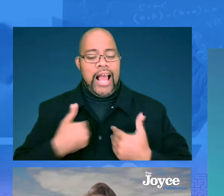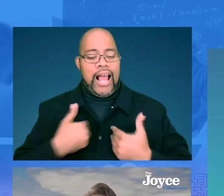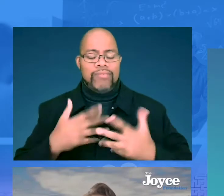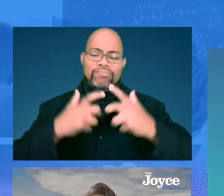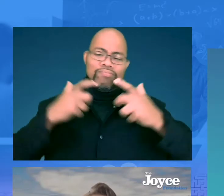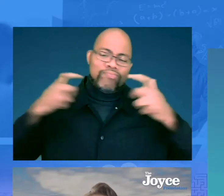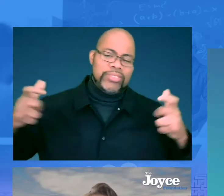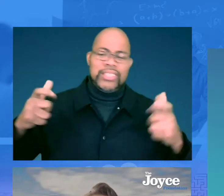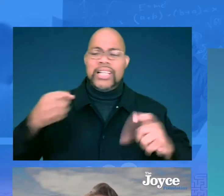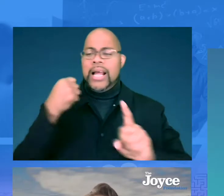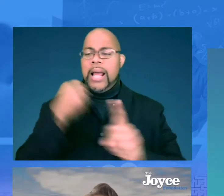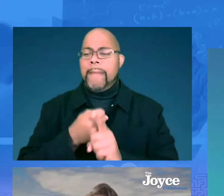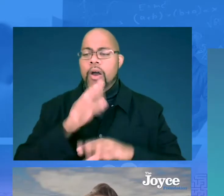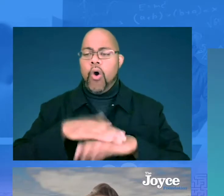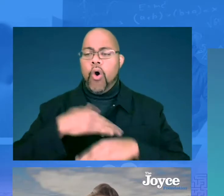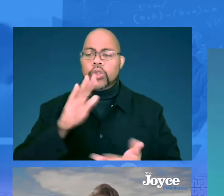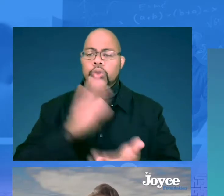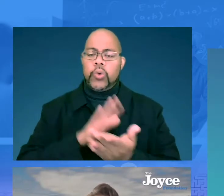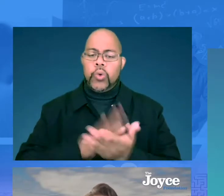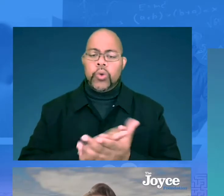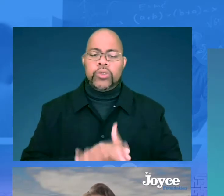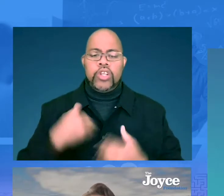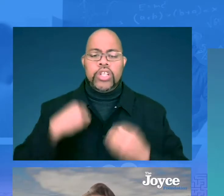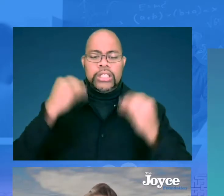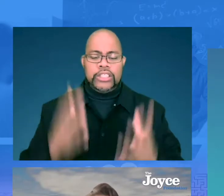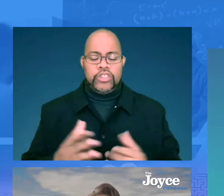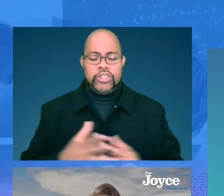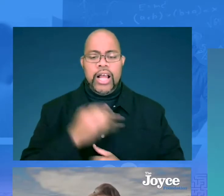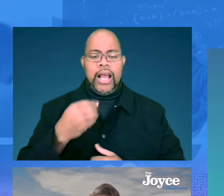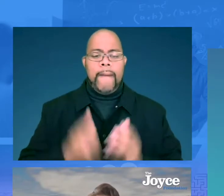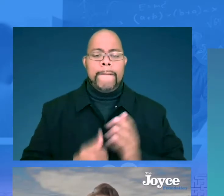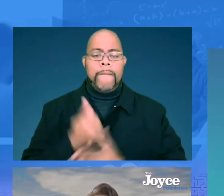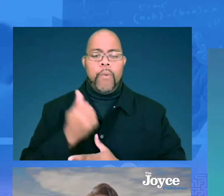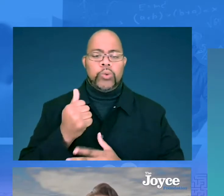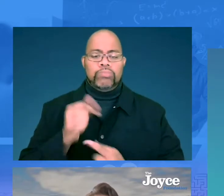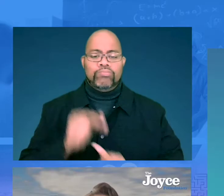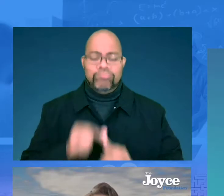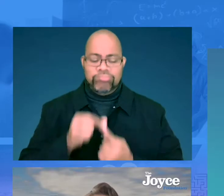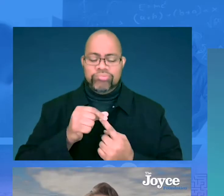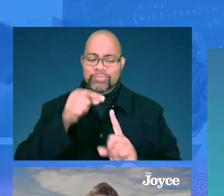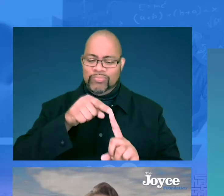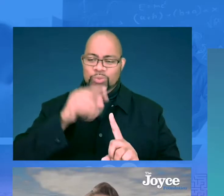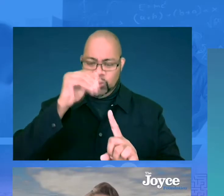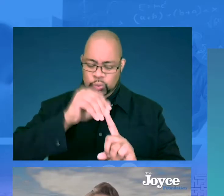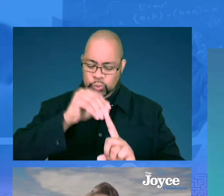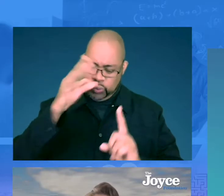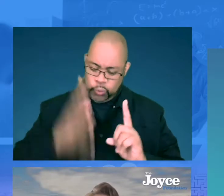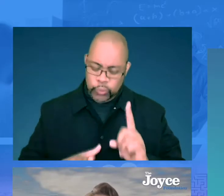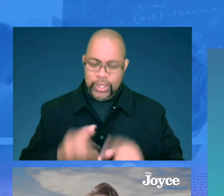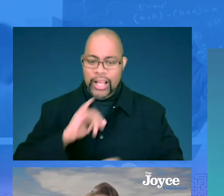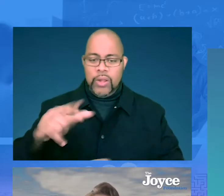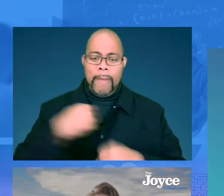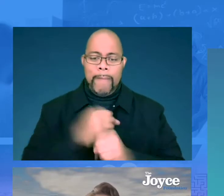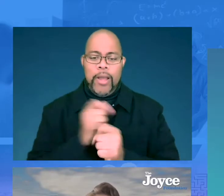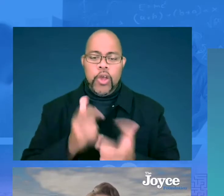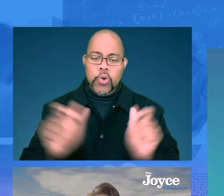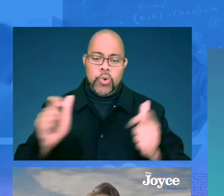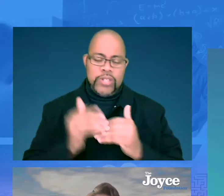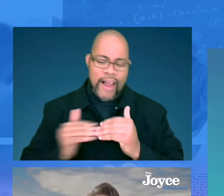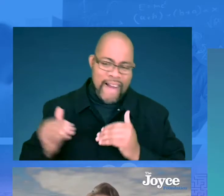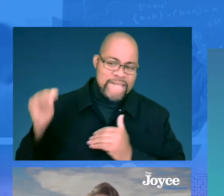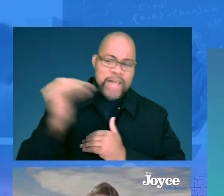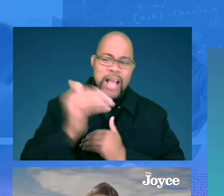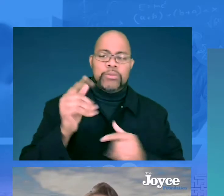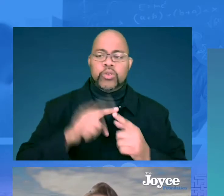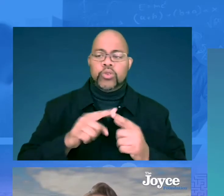has had a tremendous impact on our schools, our teachers, and most especially our students. Illinois has made huge